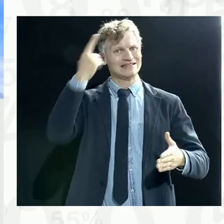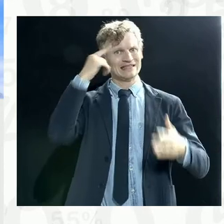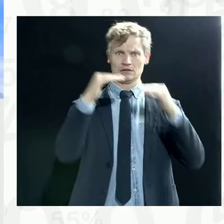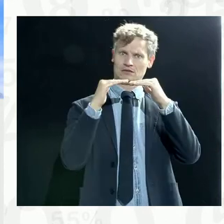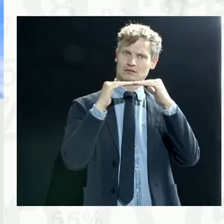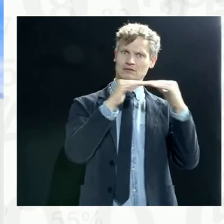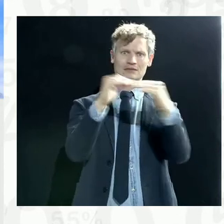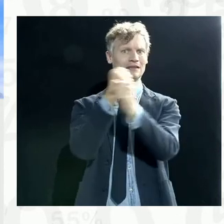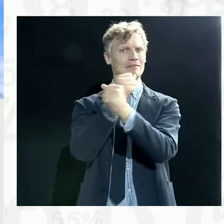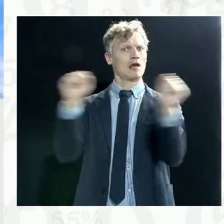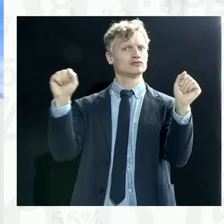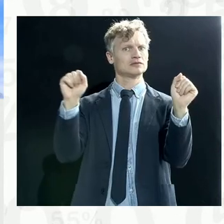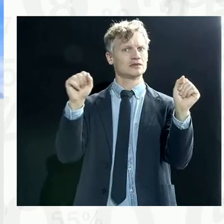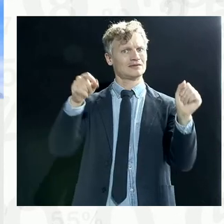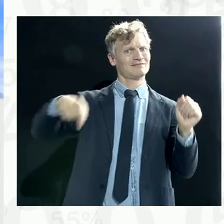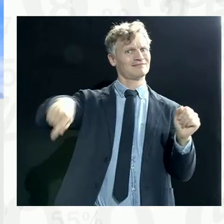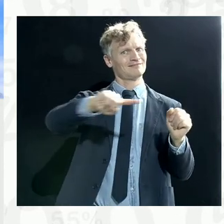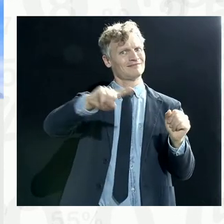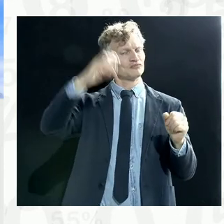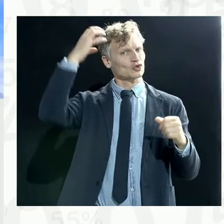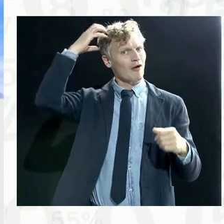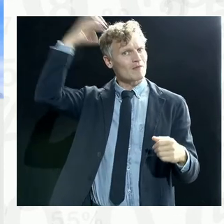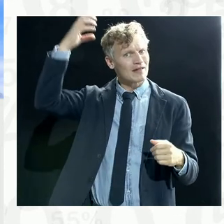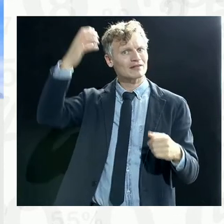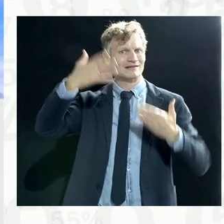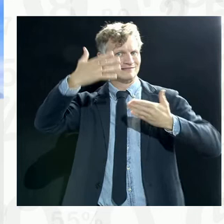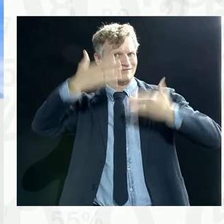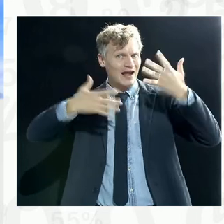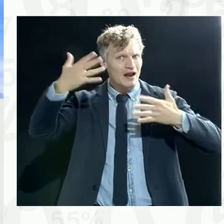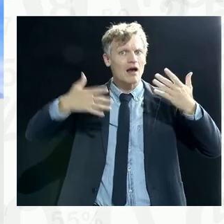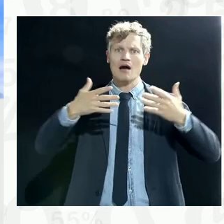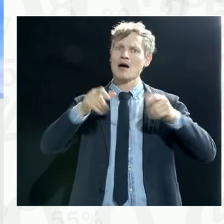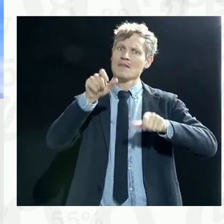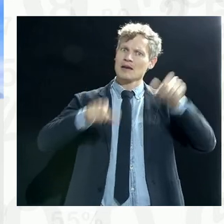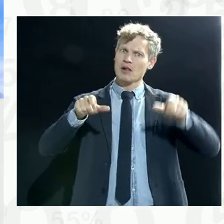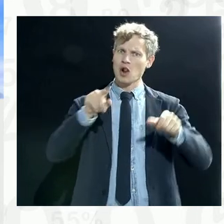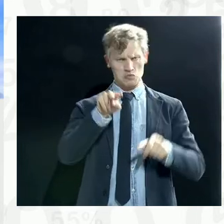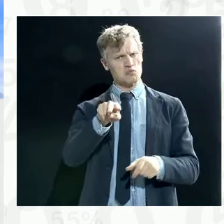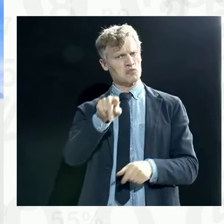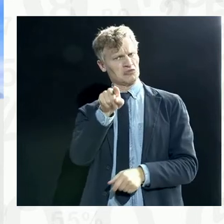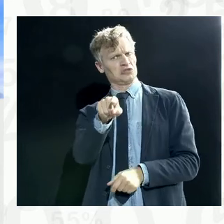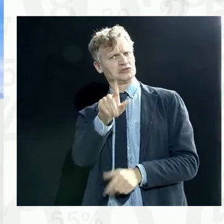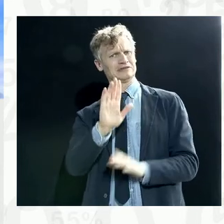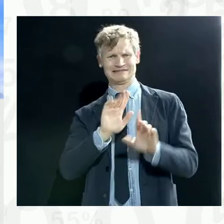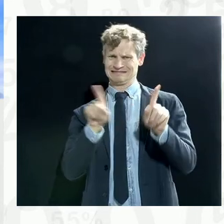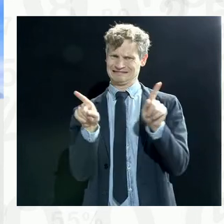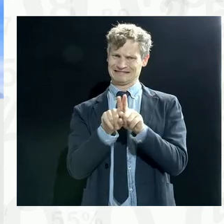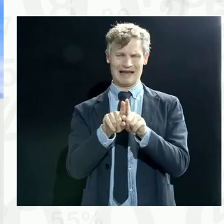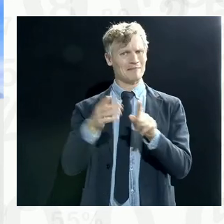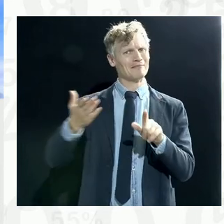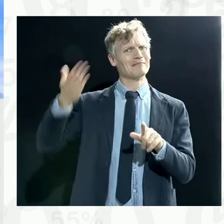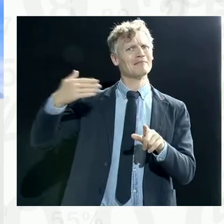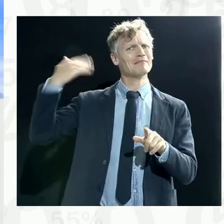an engagement system, as was done with the National Weather Service in the United